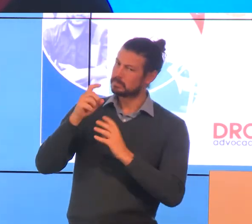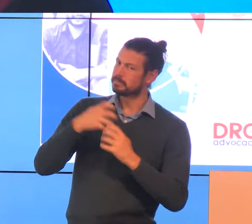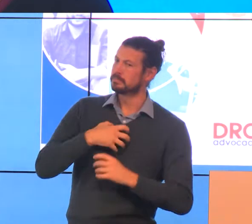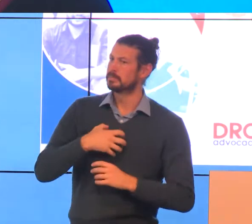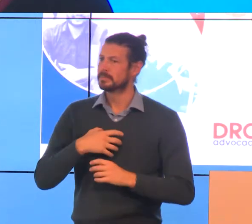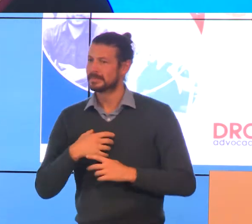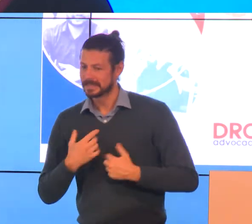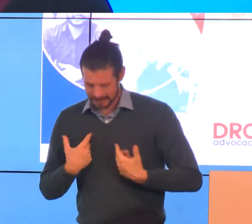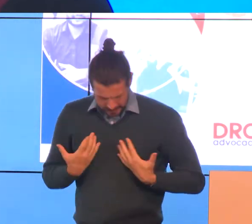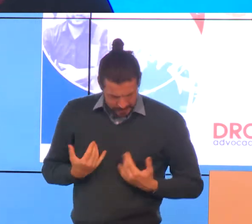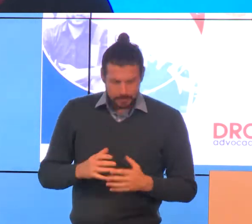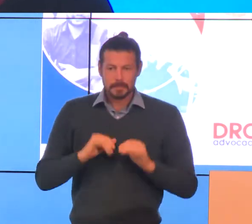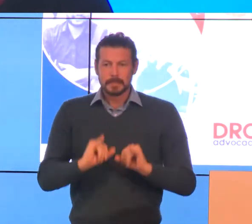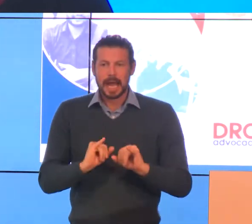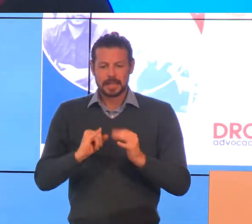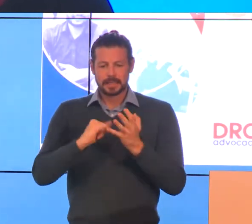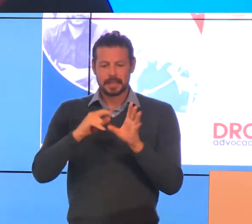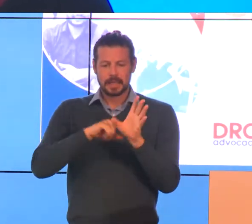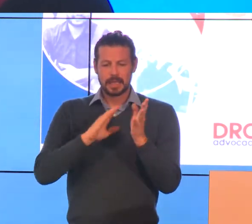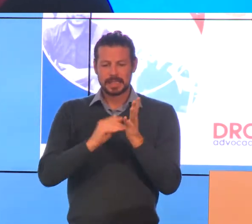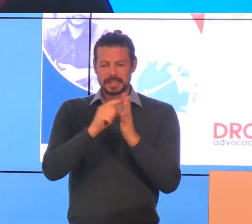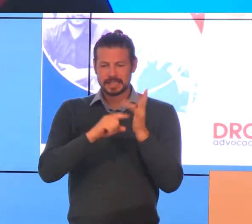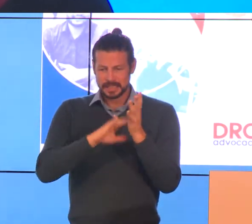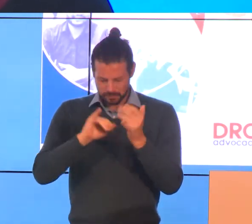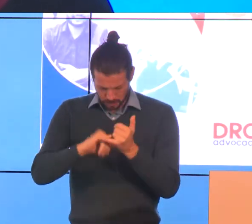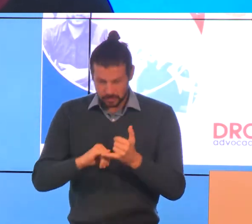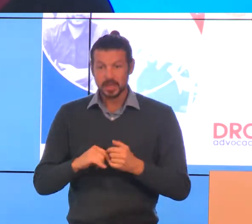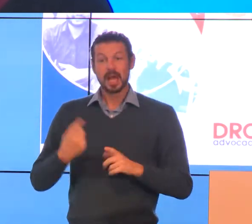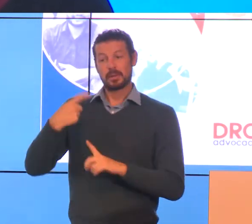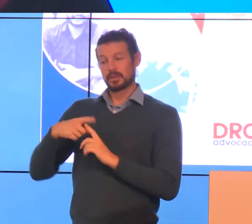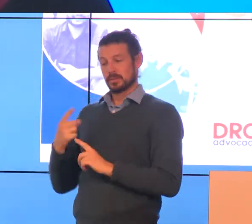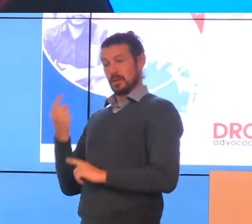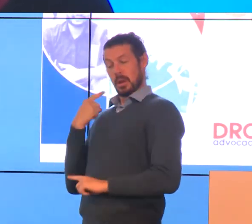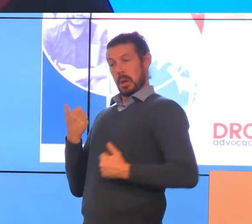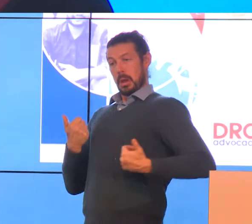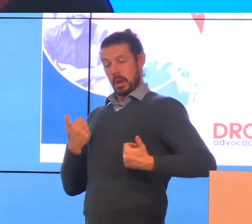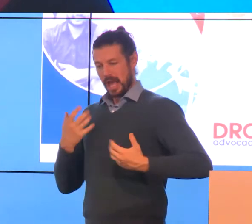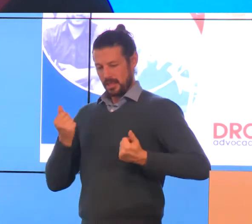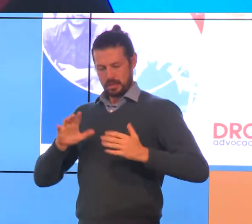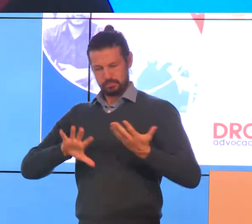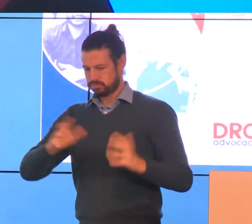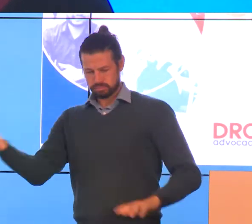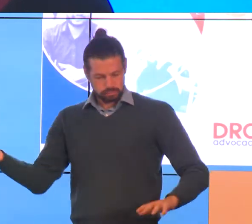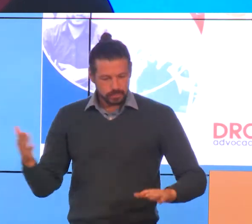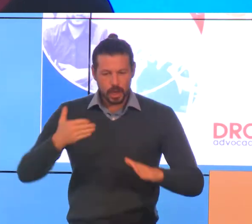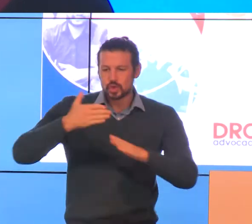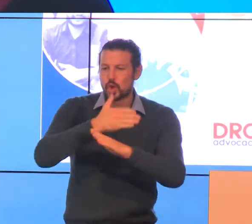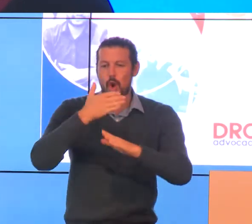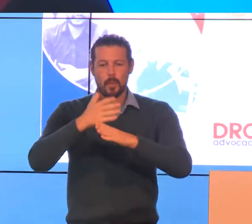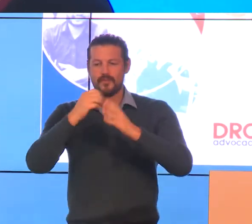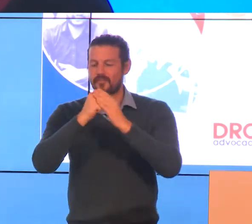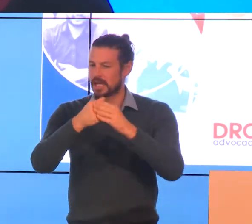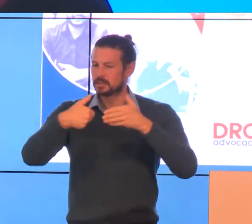disabling symptoms, grieving the person I was and a career and friends I had to let go of, and I